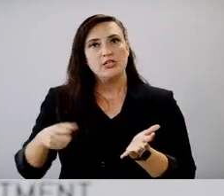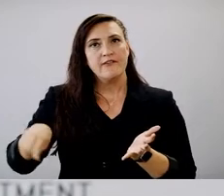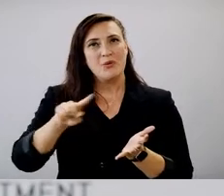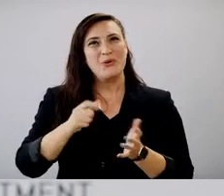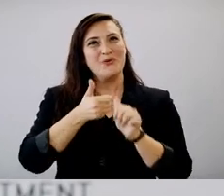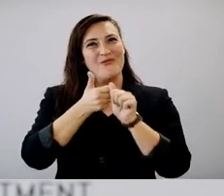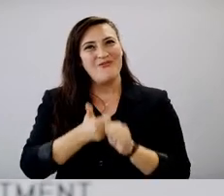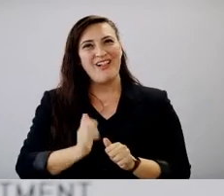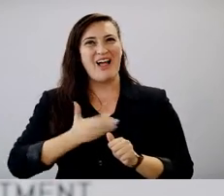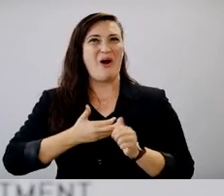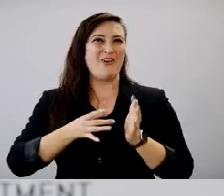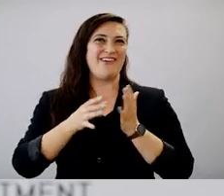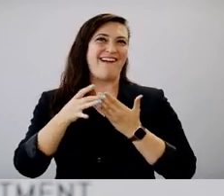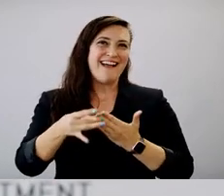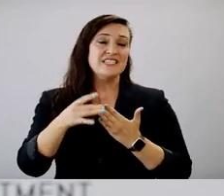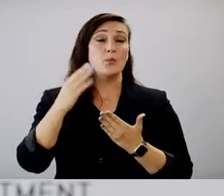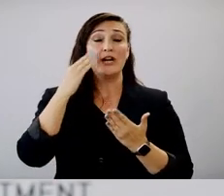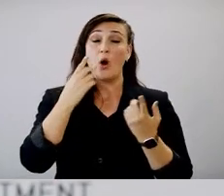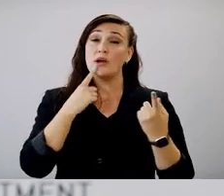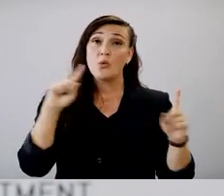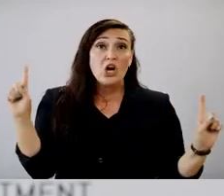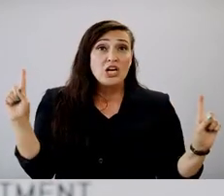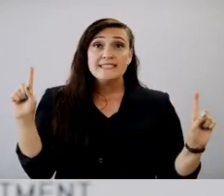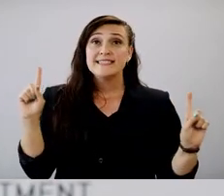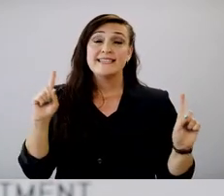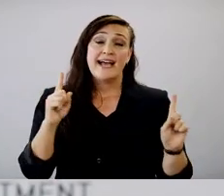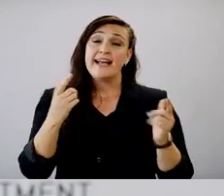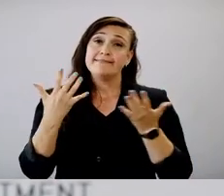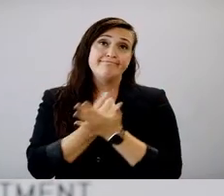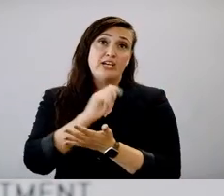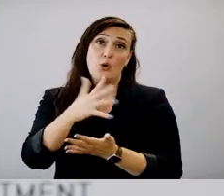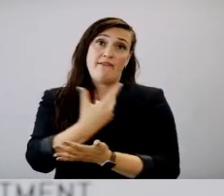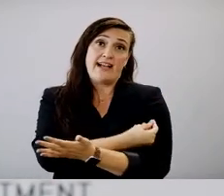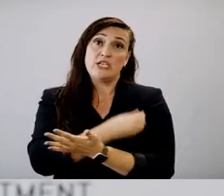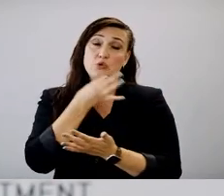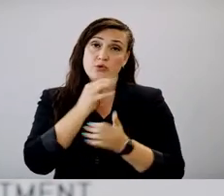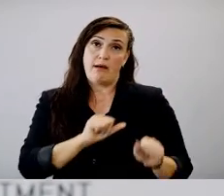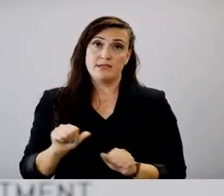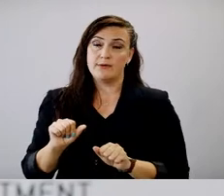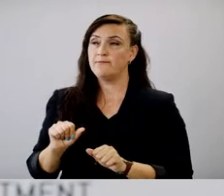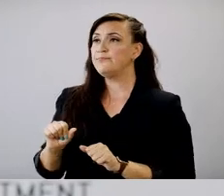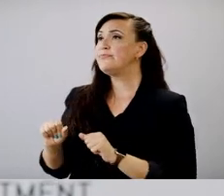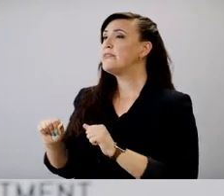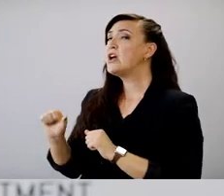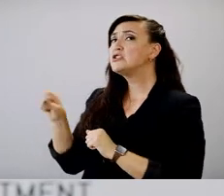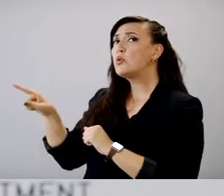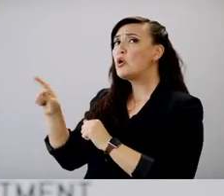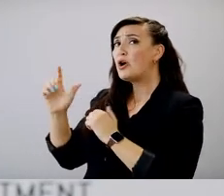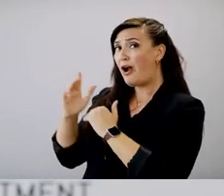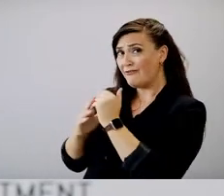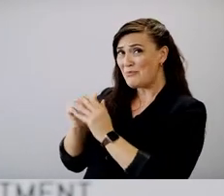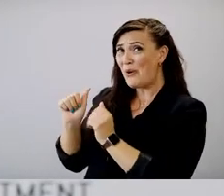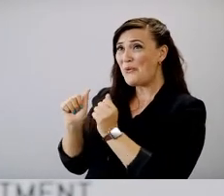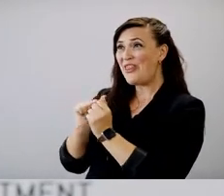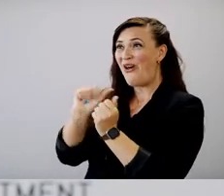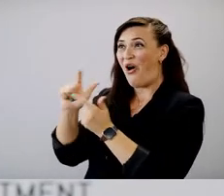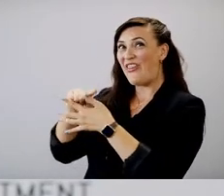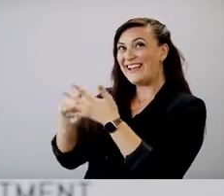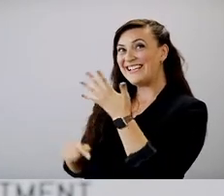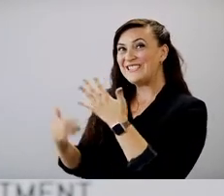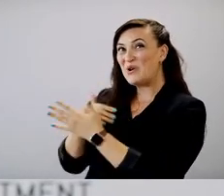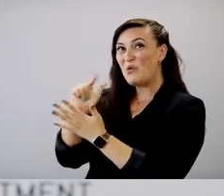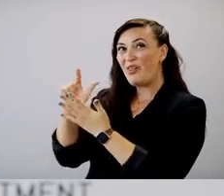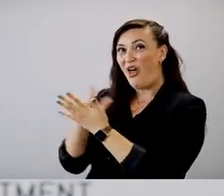We know that it works and get vaccinated as soon as possible. So you're comfortable with all these new laws, uh, that were